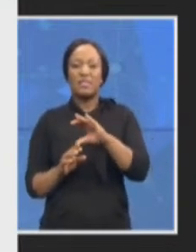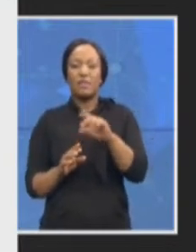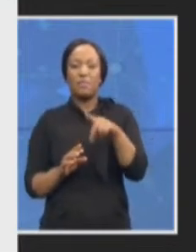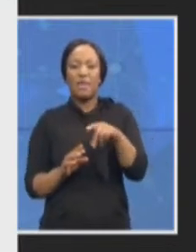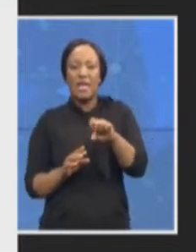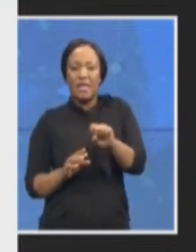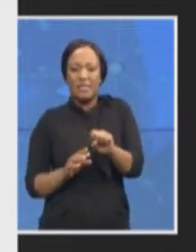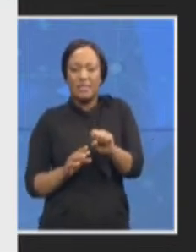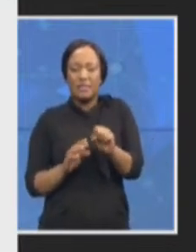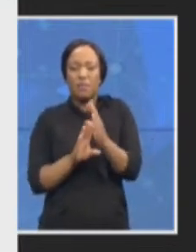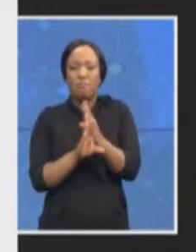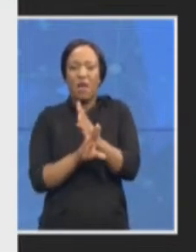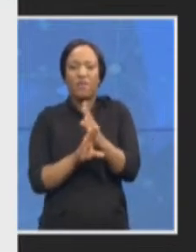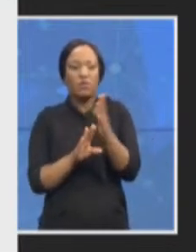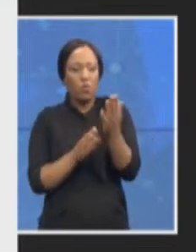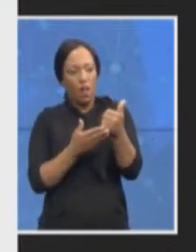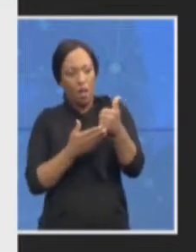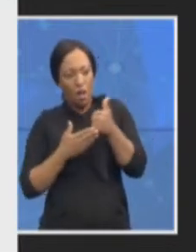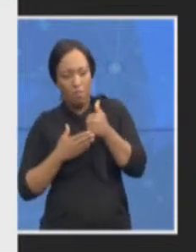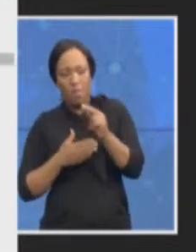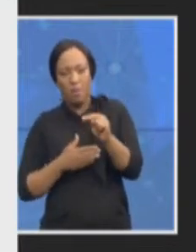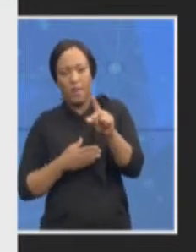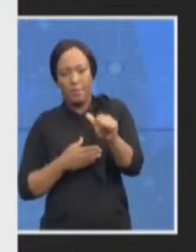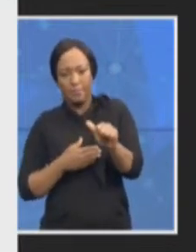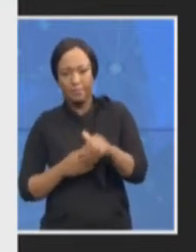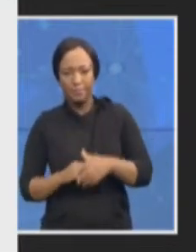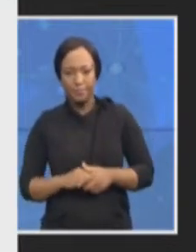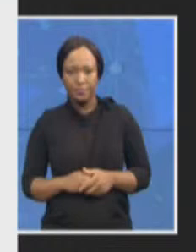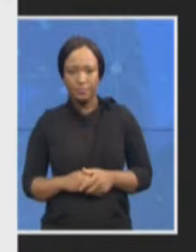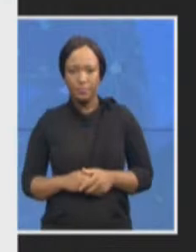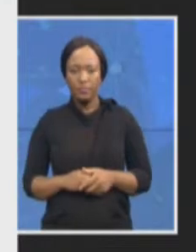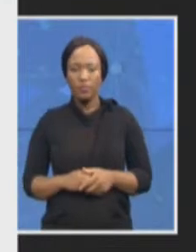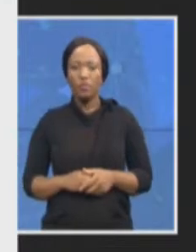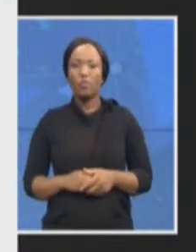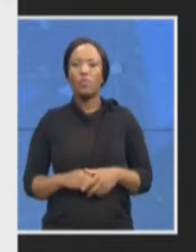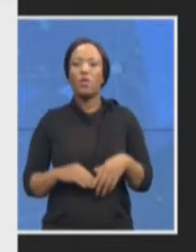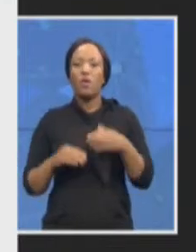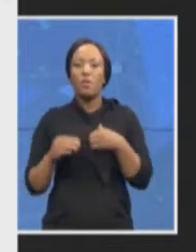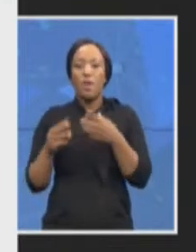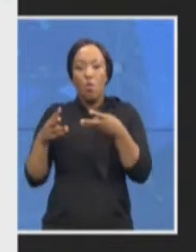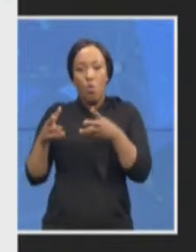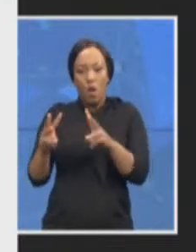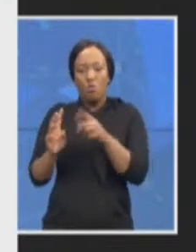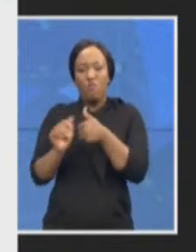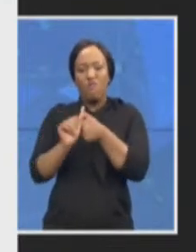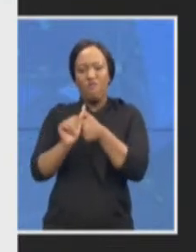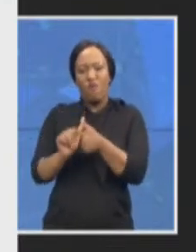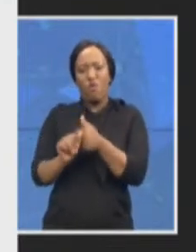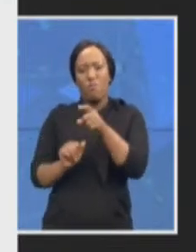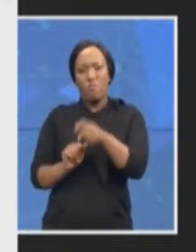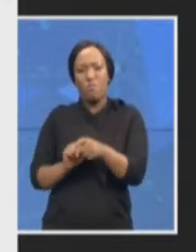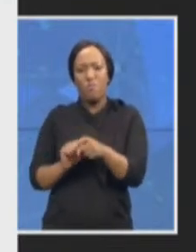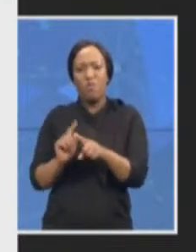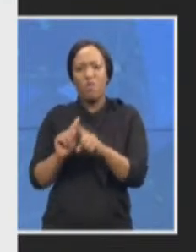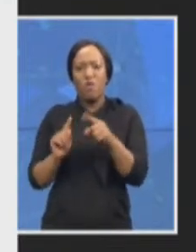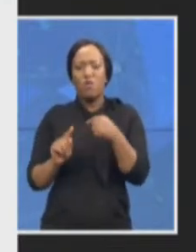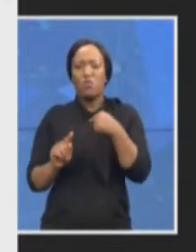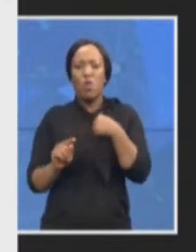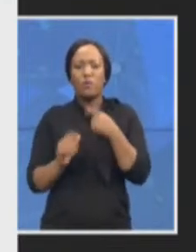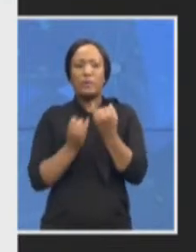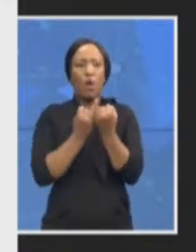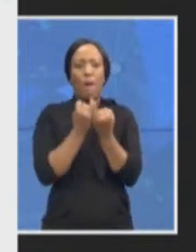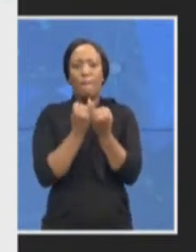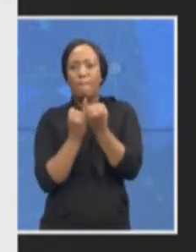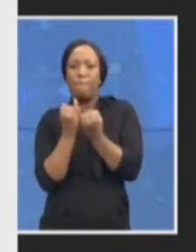and I think this is the model that we need to follow the model should not be one of competition the model should be one